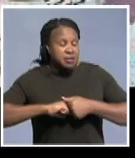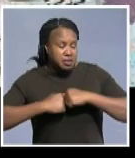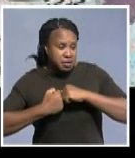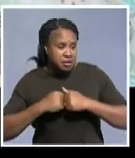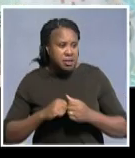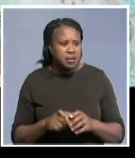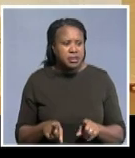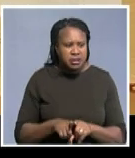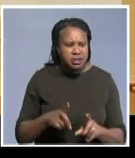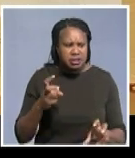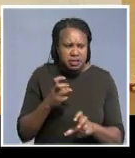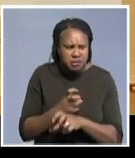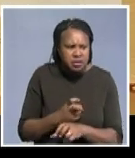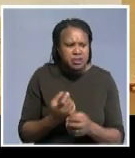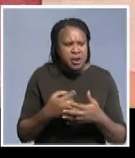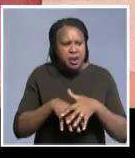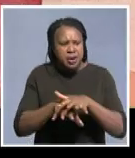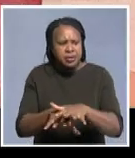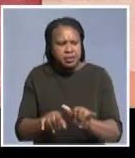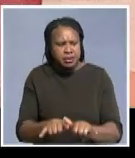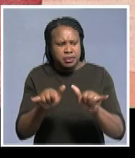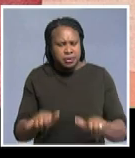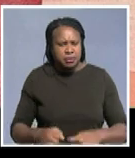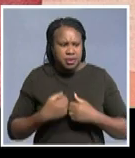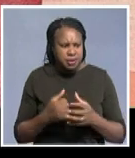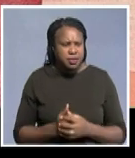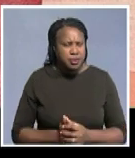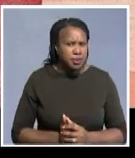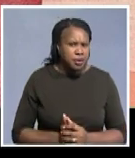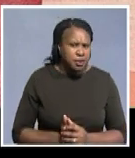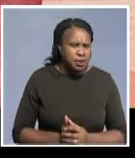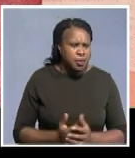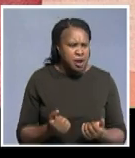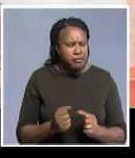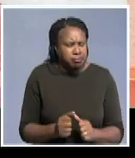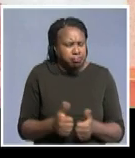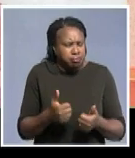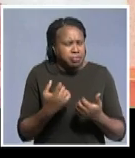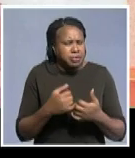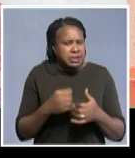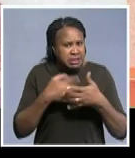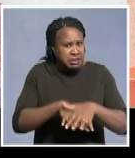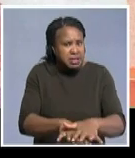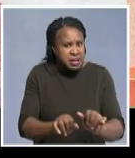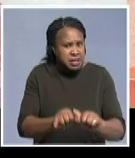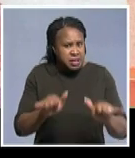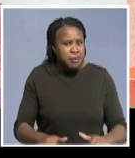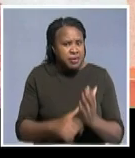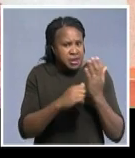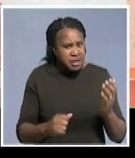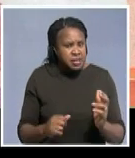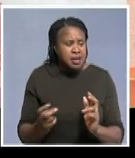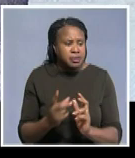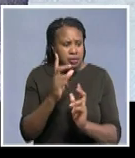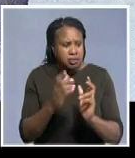and also also the difficulties of integrating our system as you know if we have a a well integrated system with a well well administration and the customs for